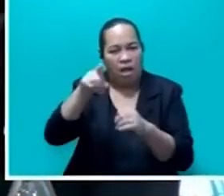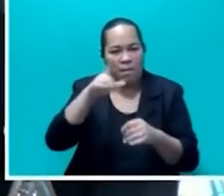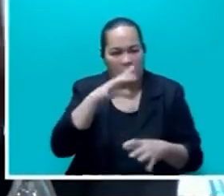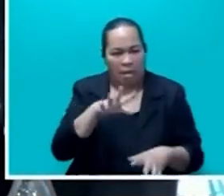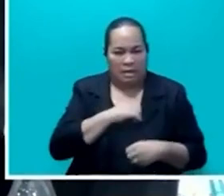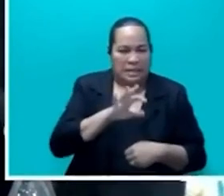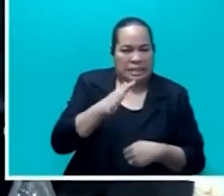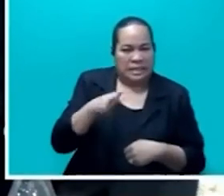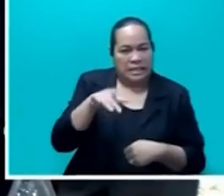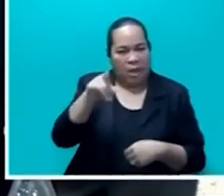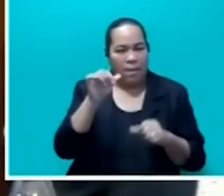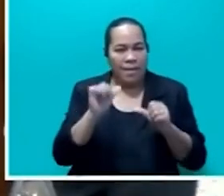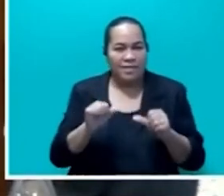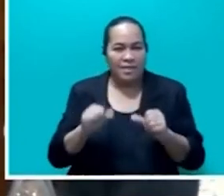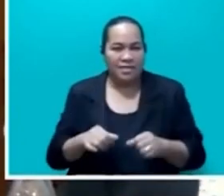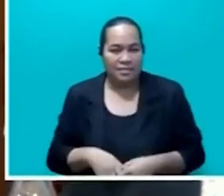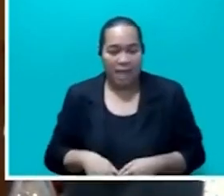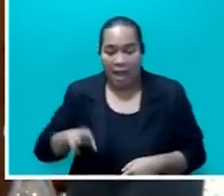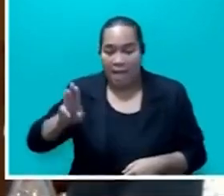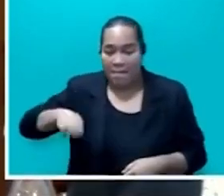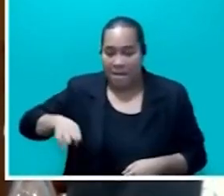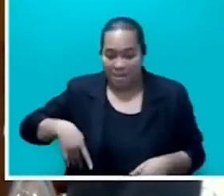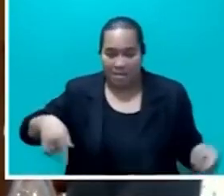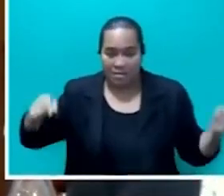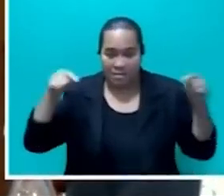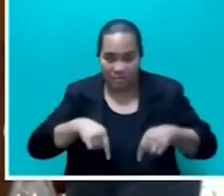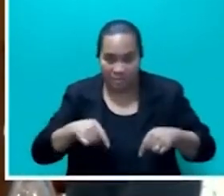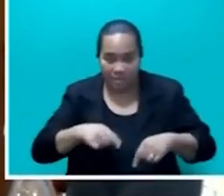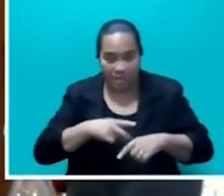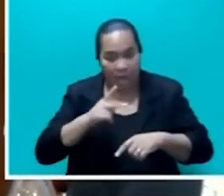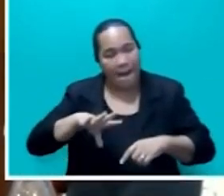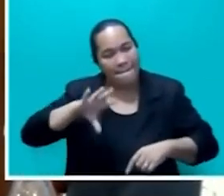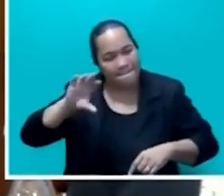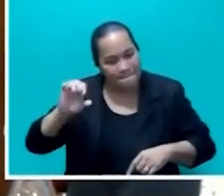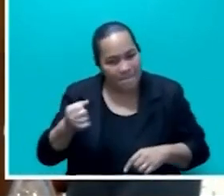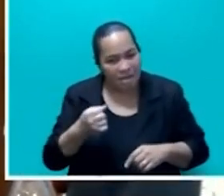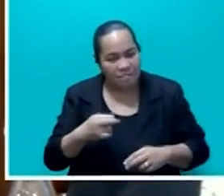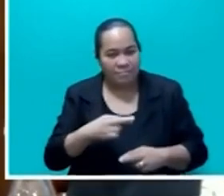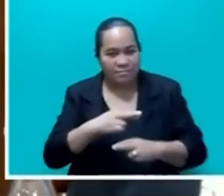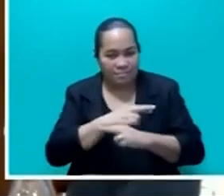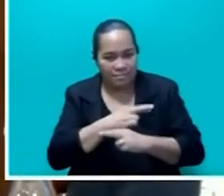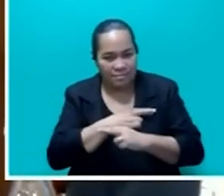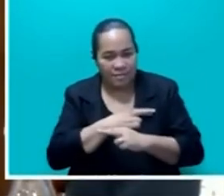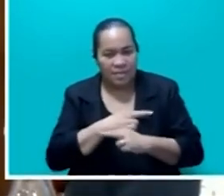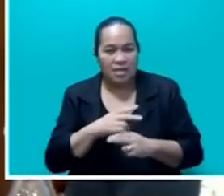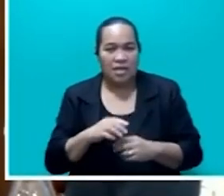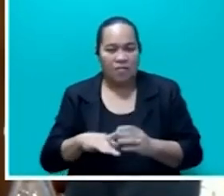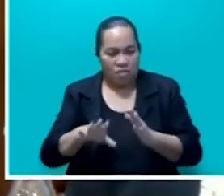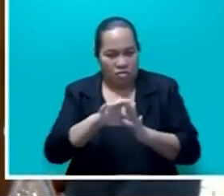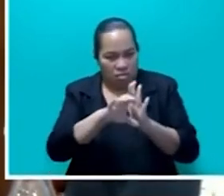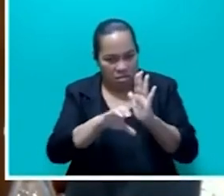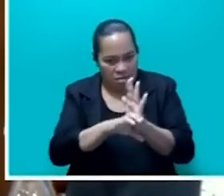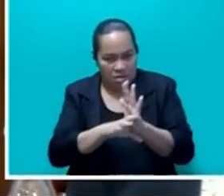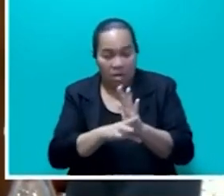The members of His August House must have regard to the constitutionality of the